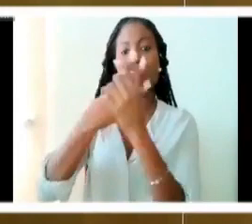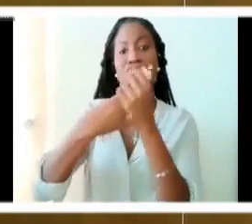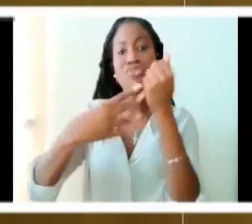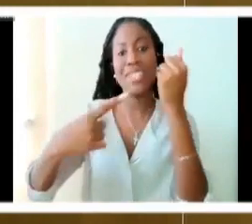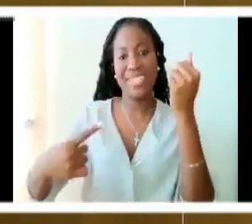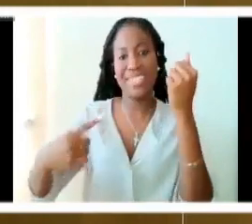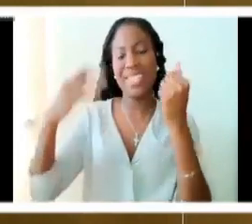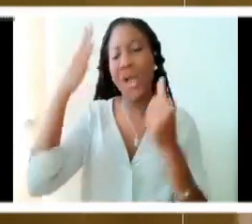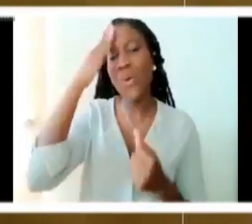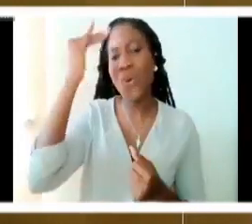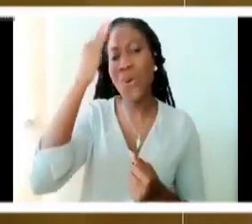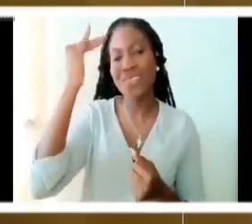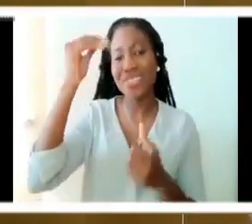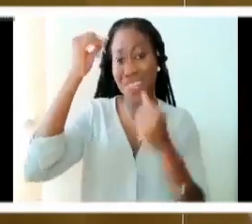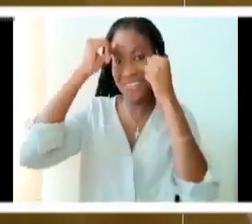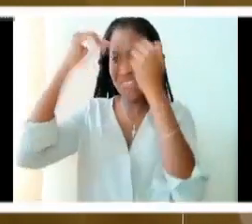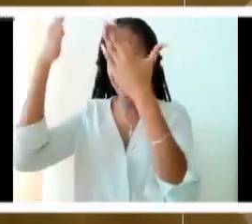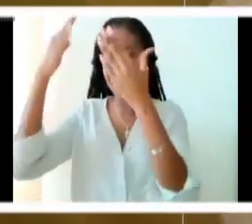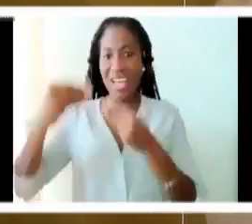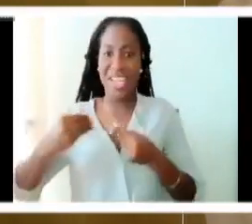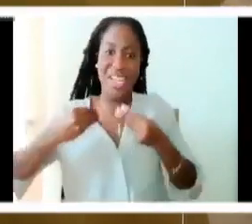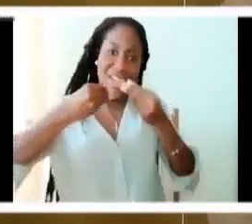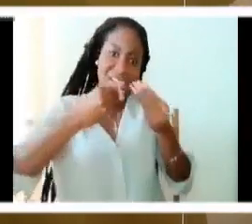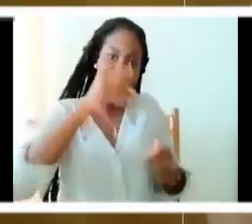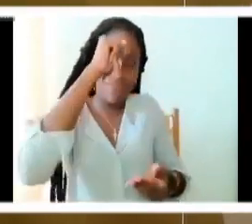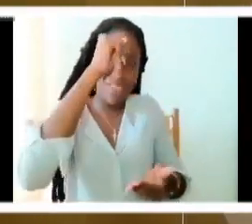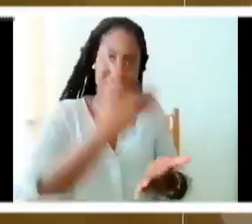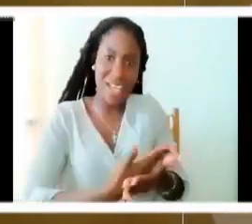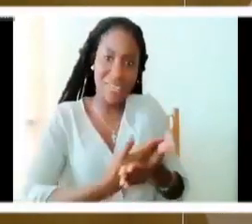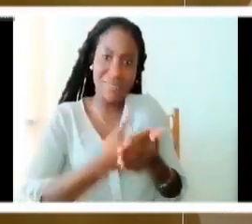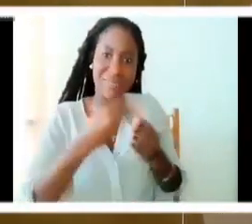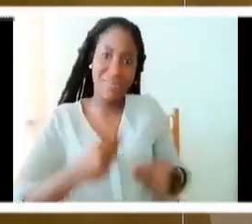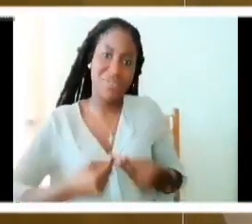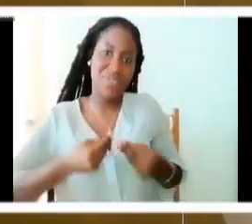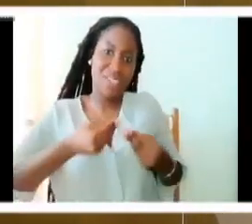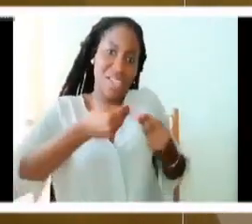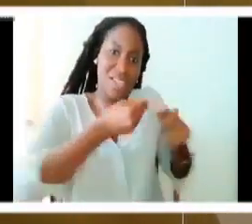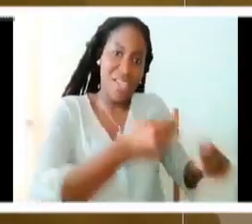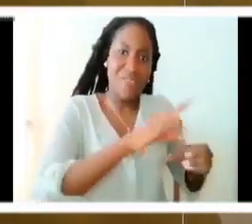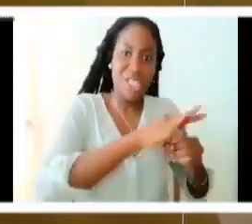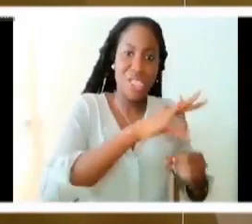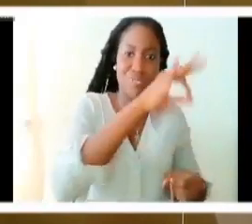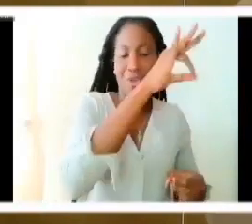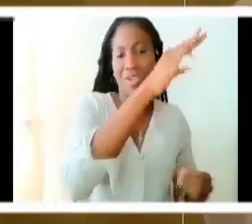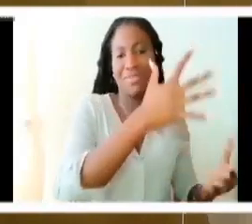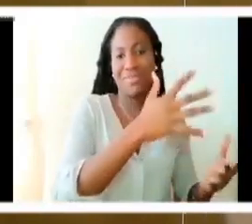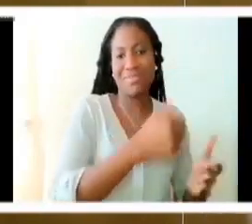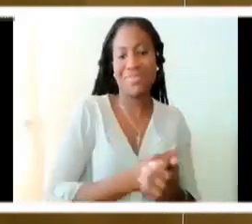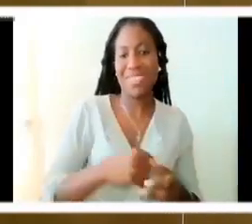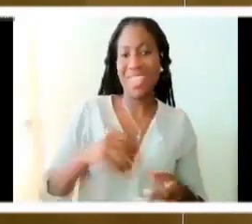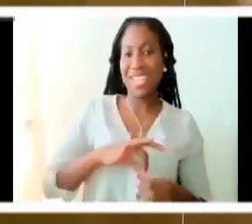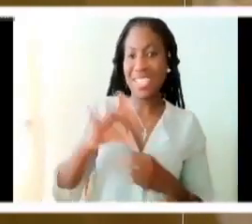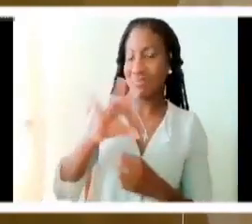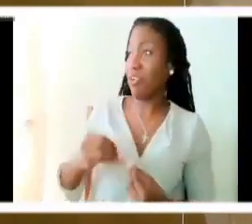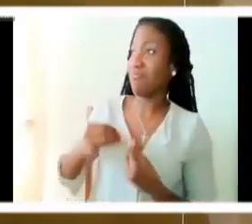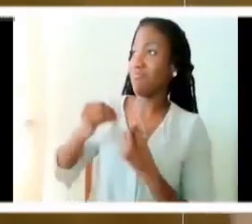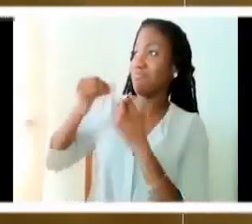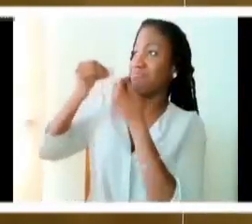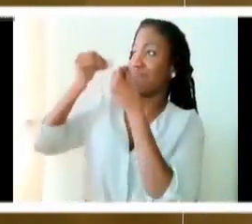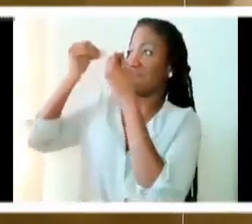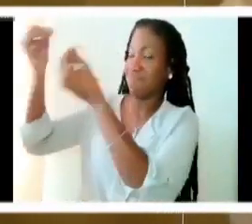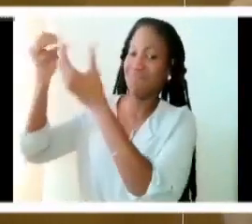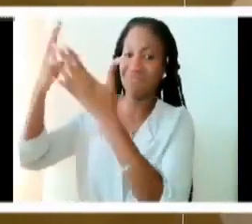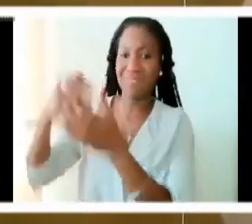everything to the Son and the Spirit. The Son gives everything to the Spirit and the Father. And this is the